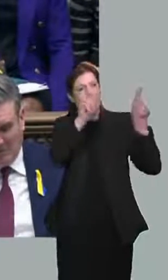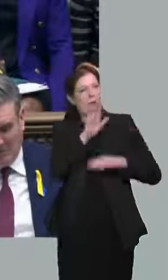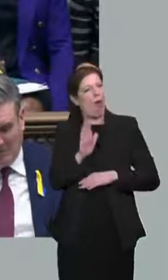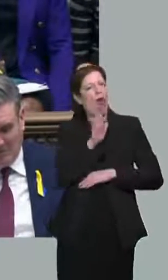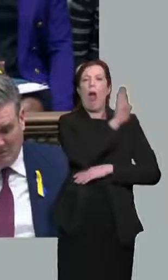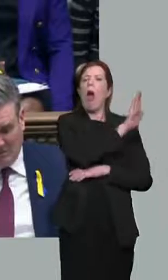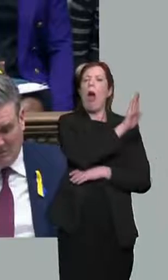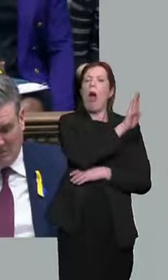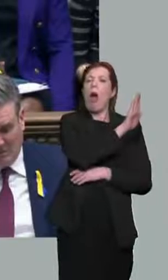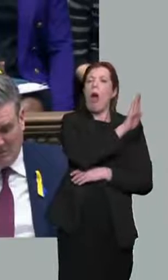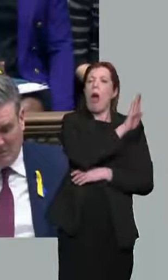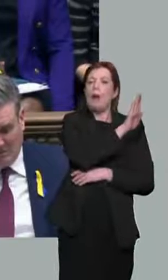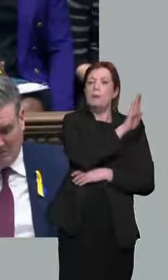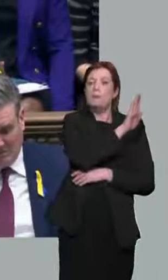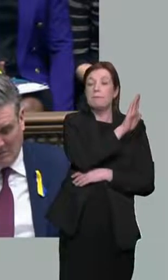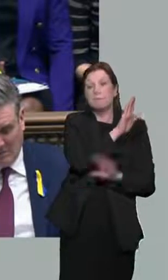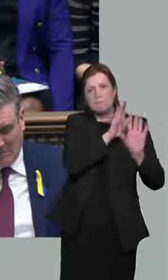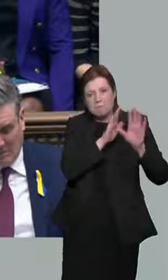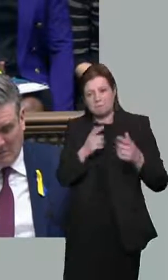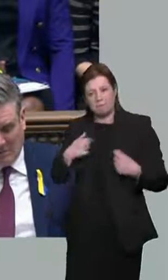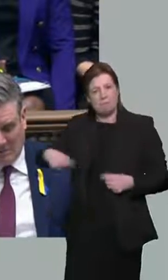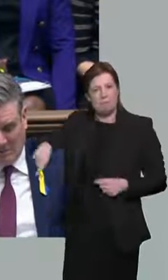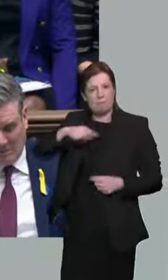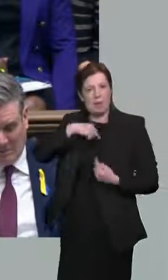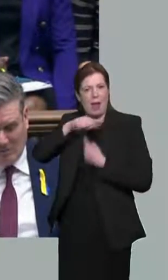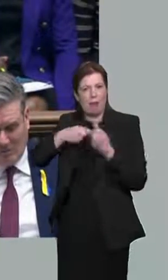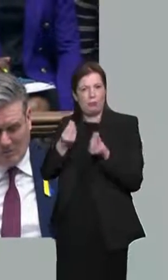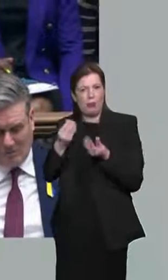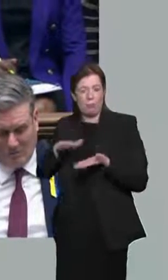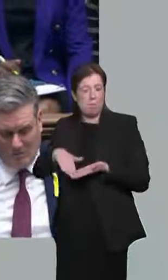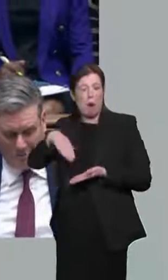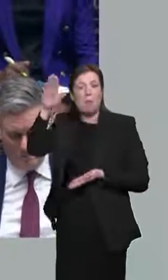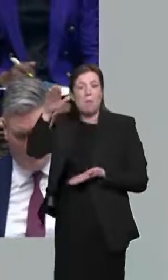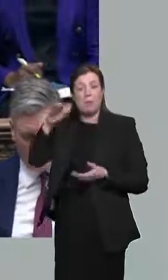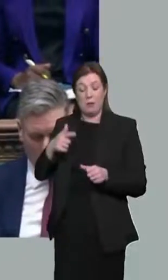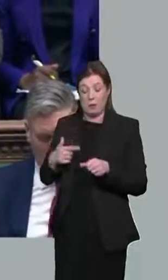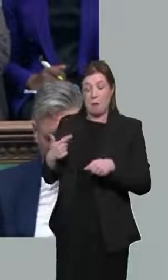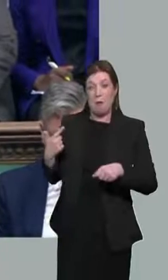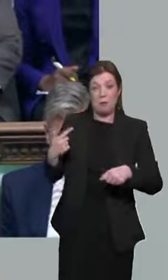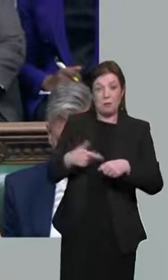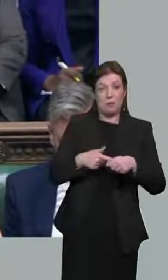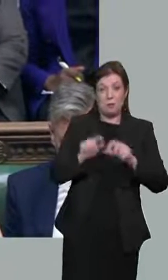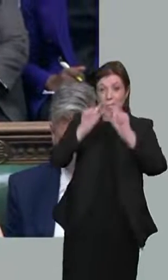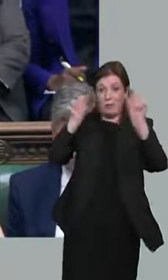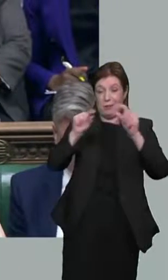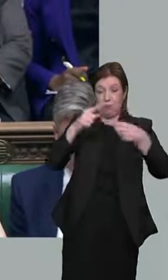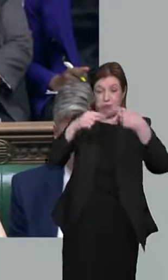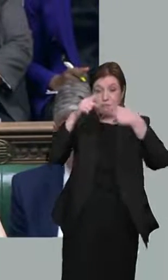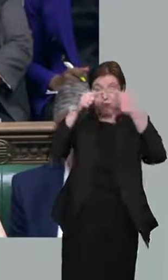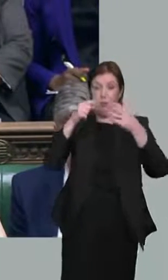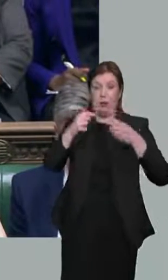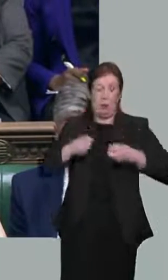Well, today we've got an energy price crisis. Record prices at the pumps. Inflation is back.